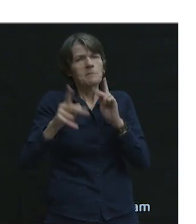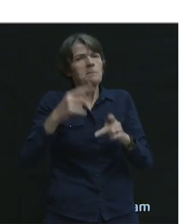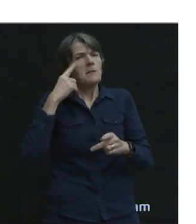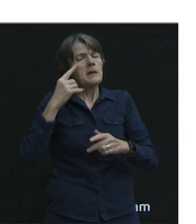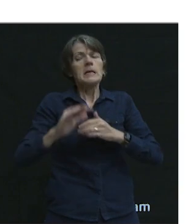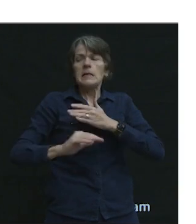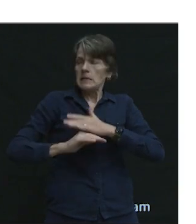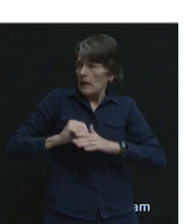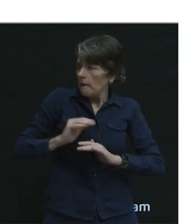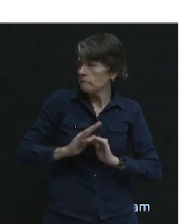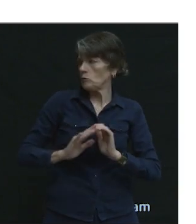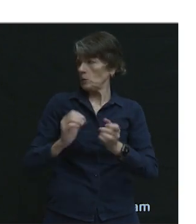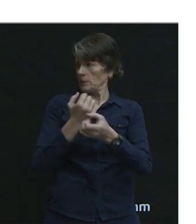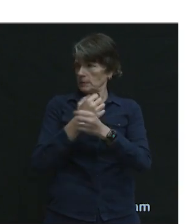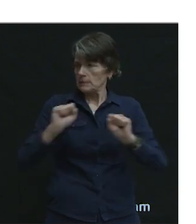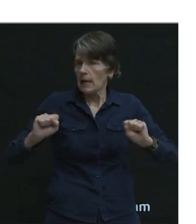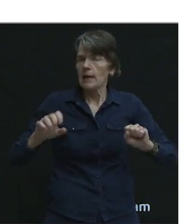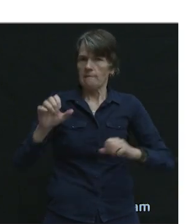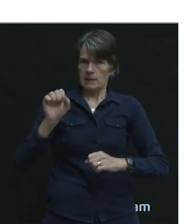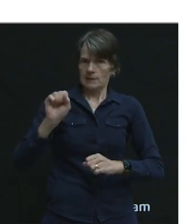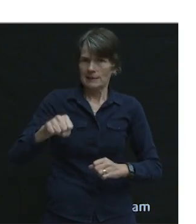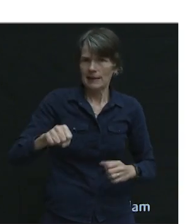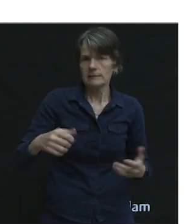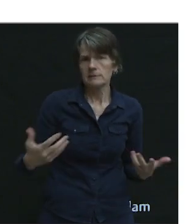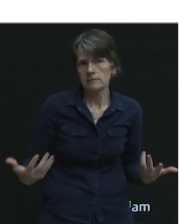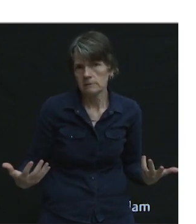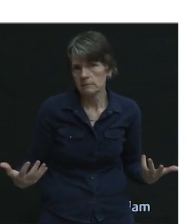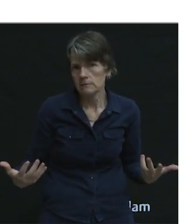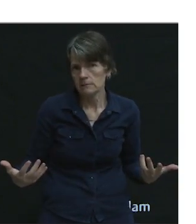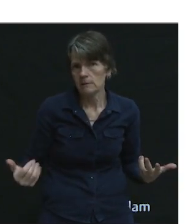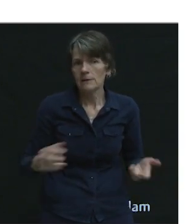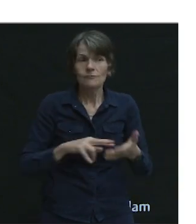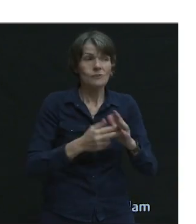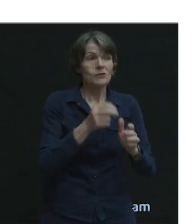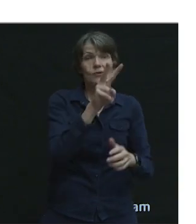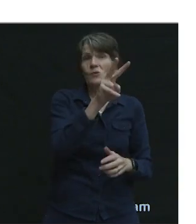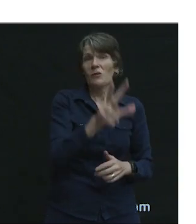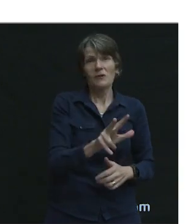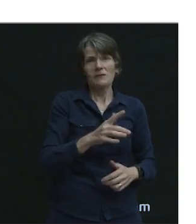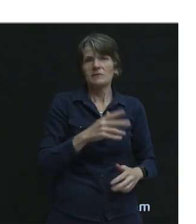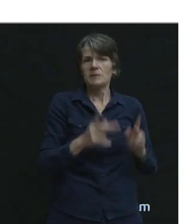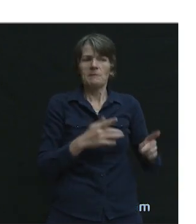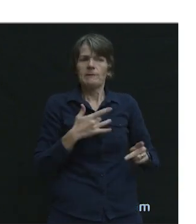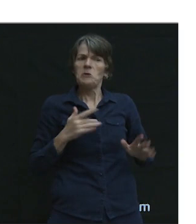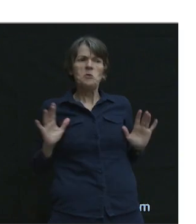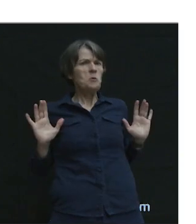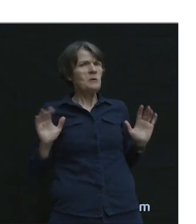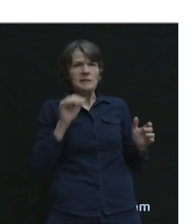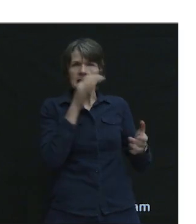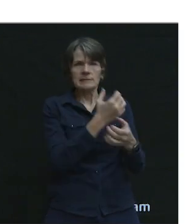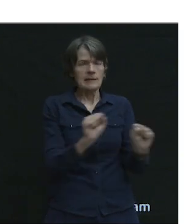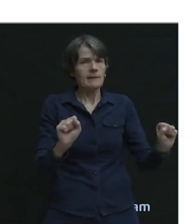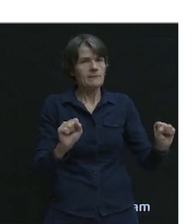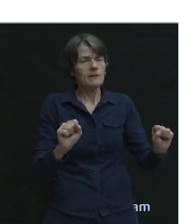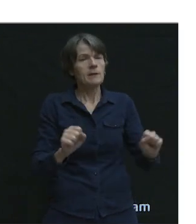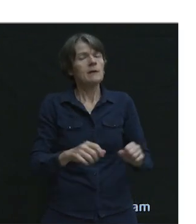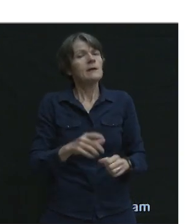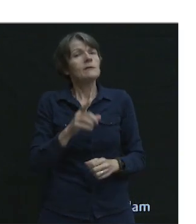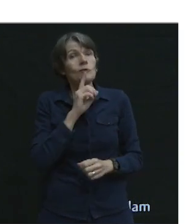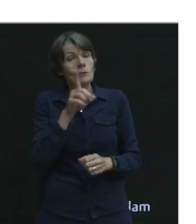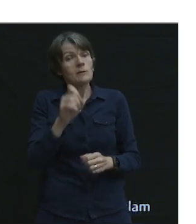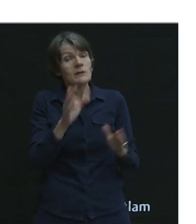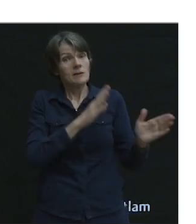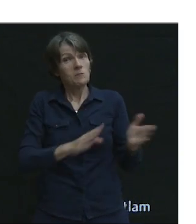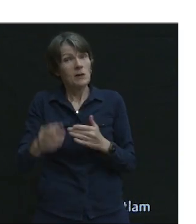comfortable for most. So in the planning world, one of the words that you'll hear people talk about often is all ages and abilities. So planning